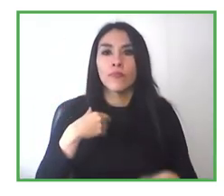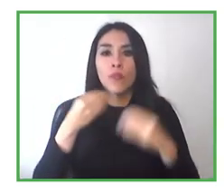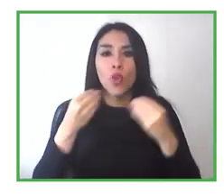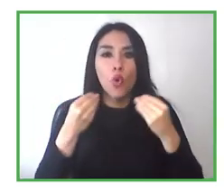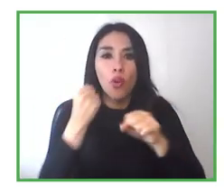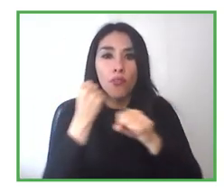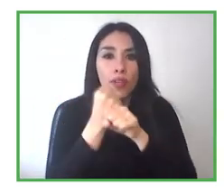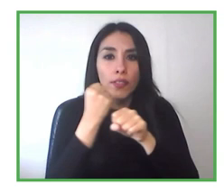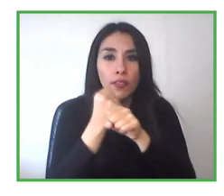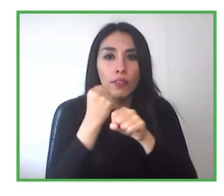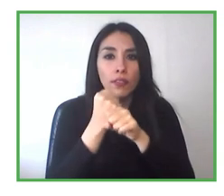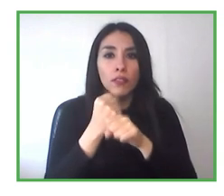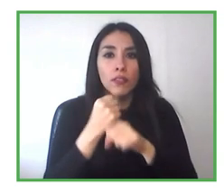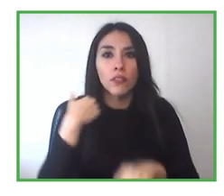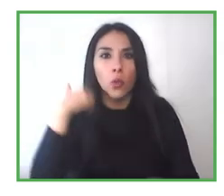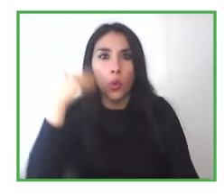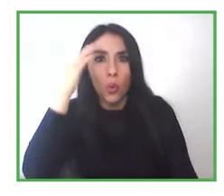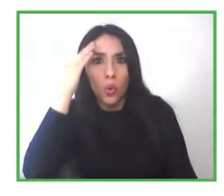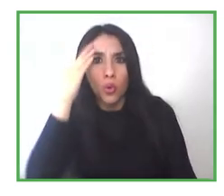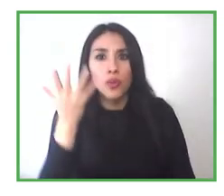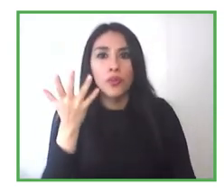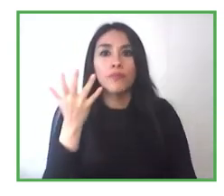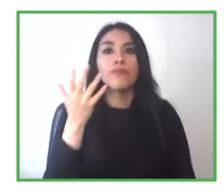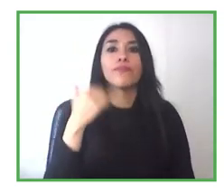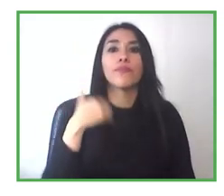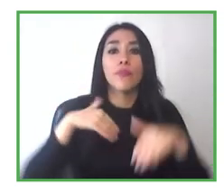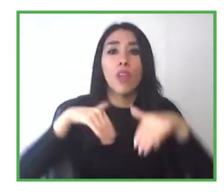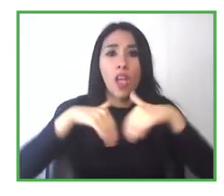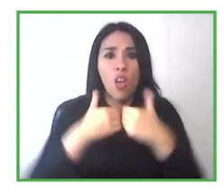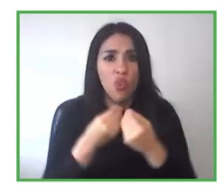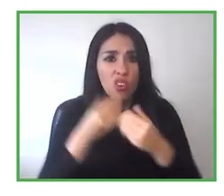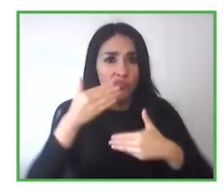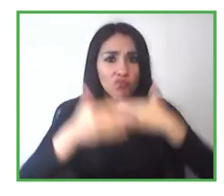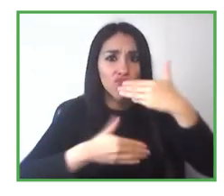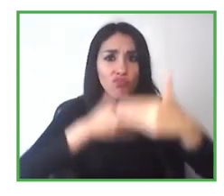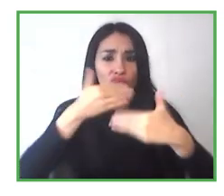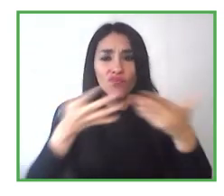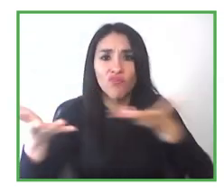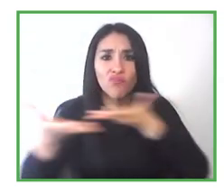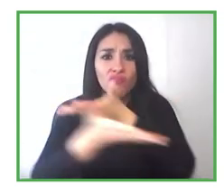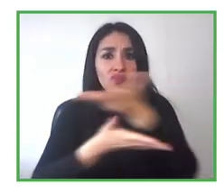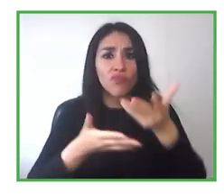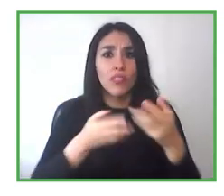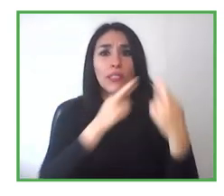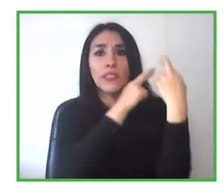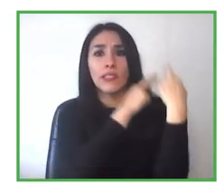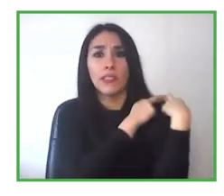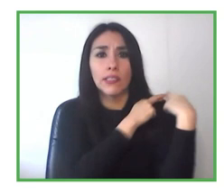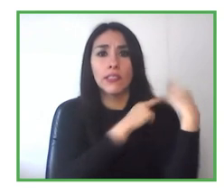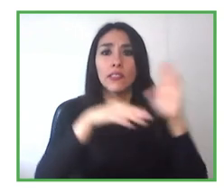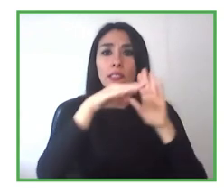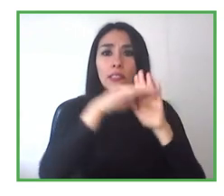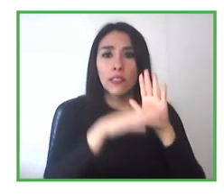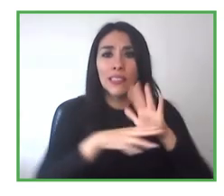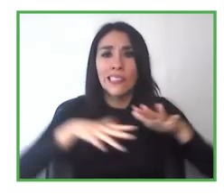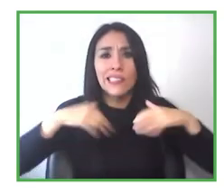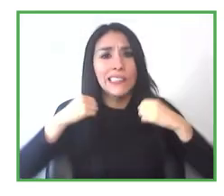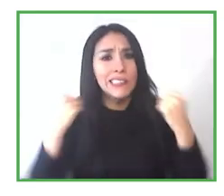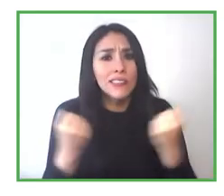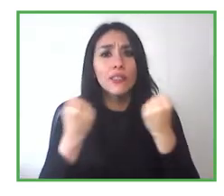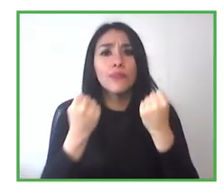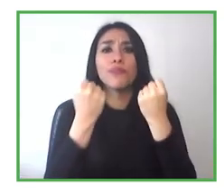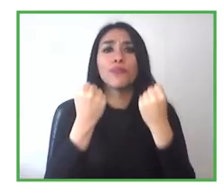challenge is there for companies, including this law, and not to fall into